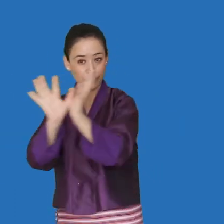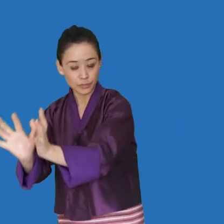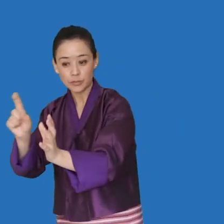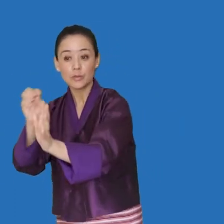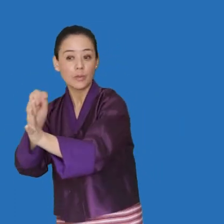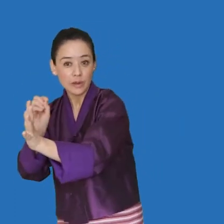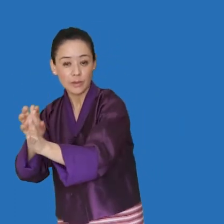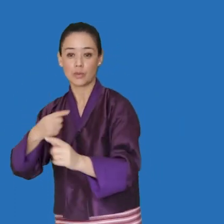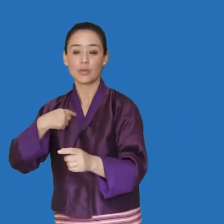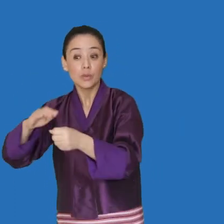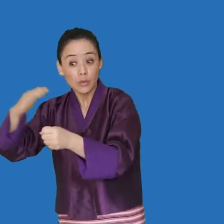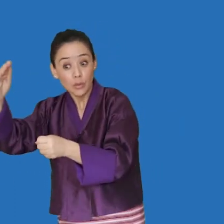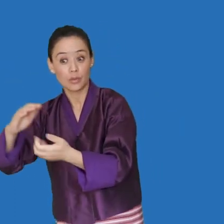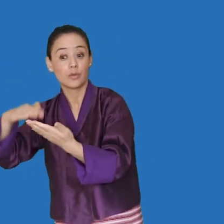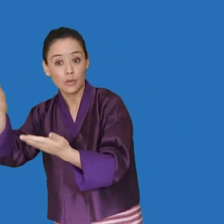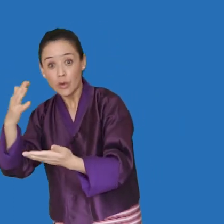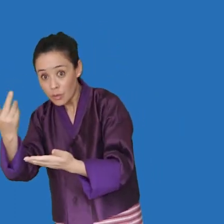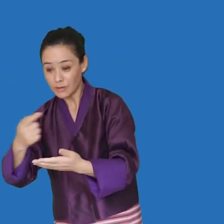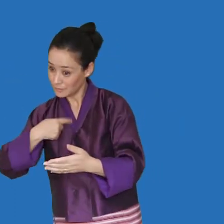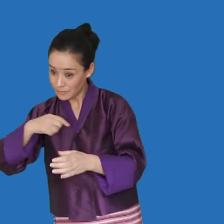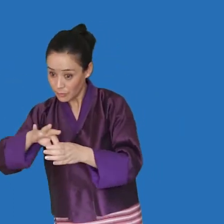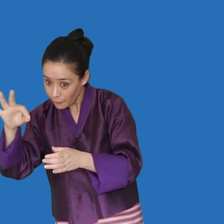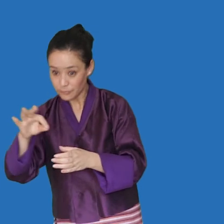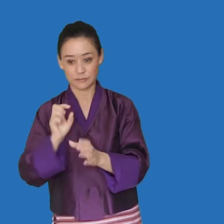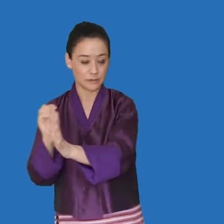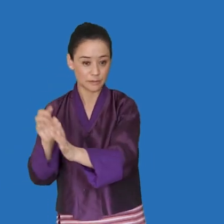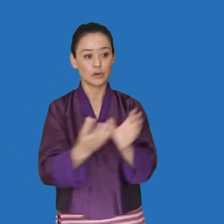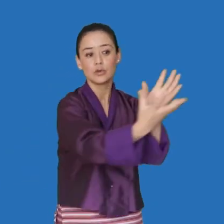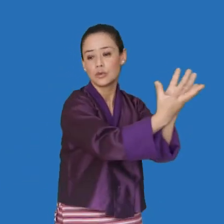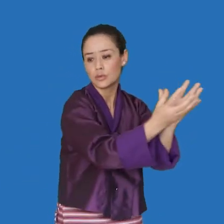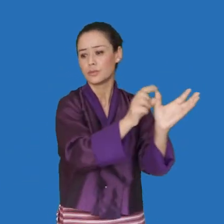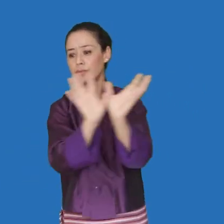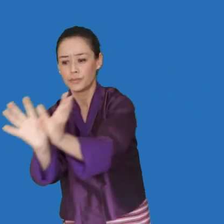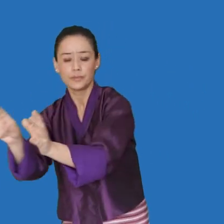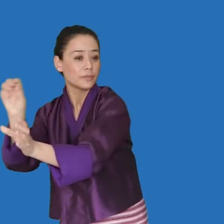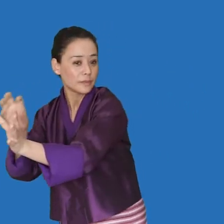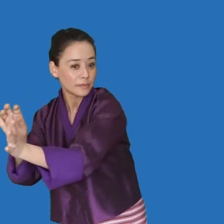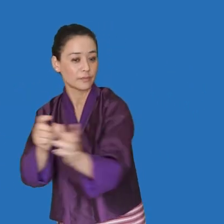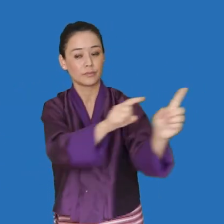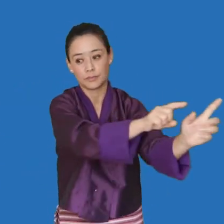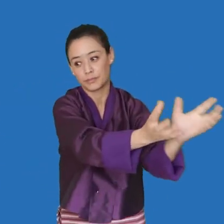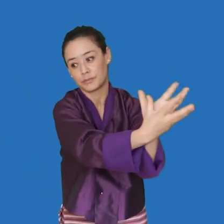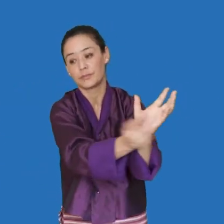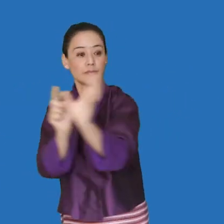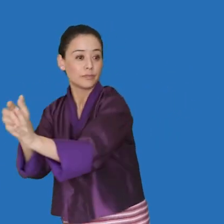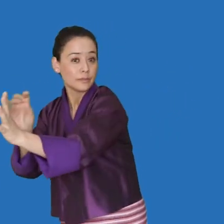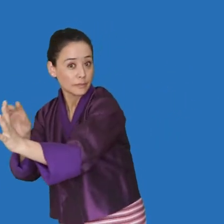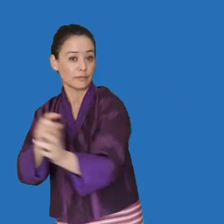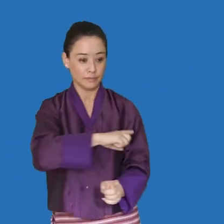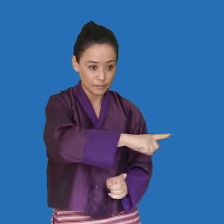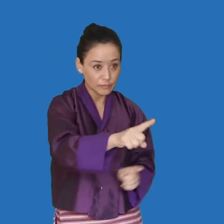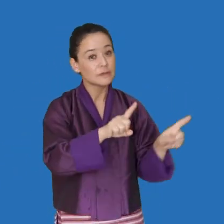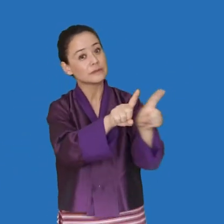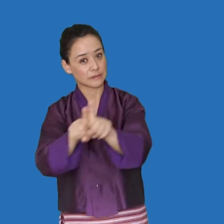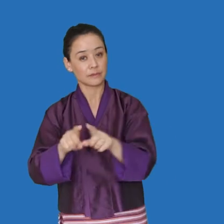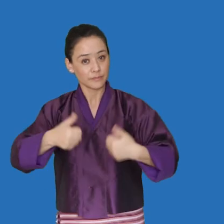their candidates have equal opportunities to campaign to garner citizen support to come